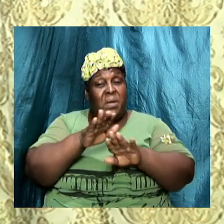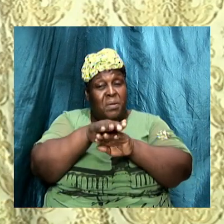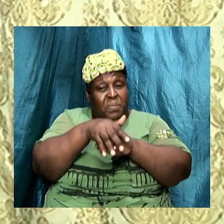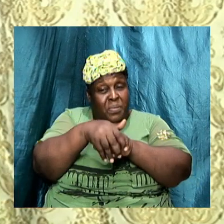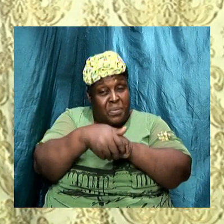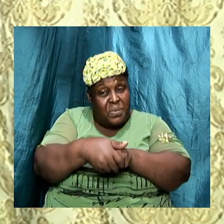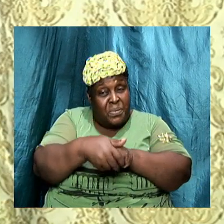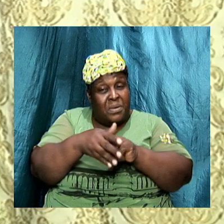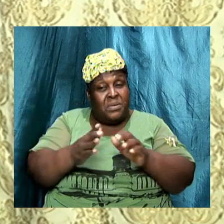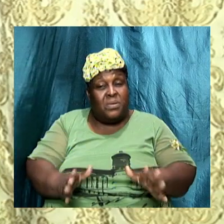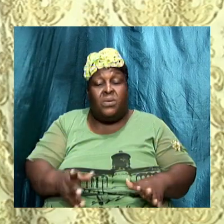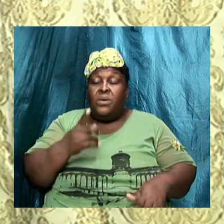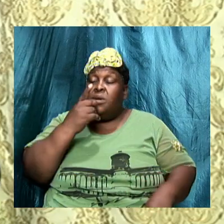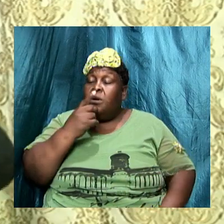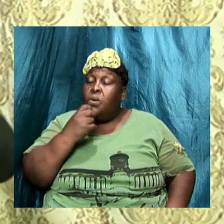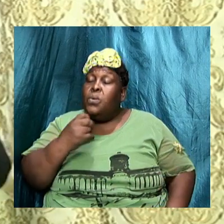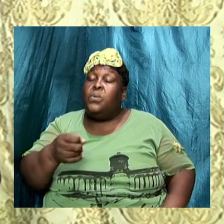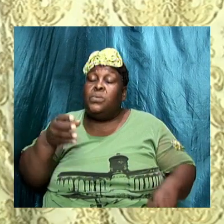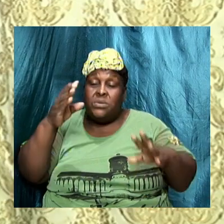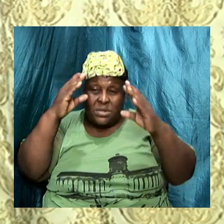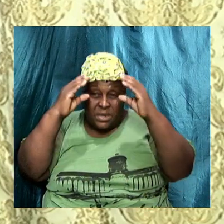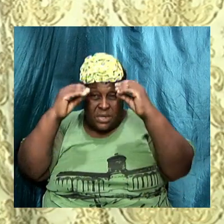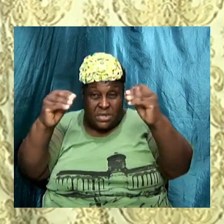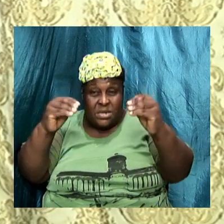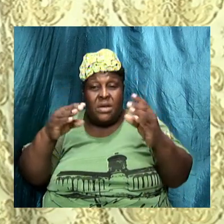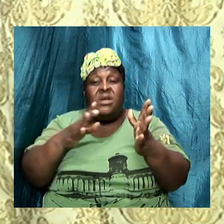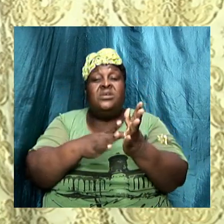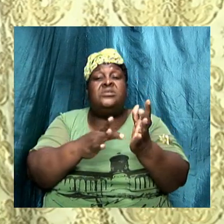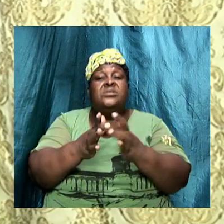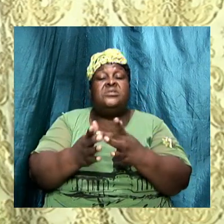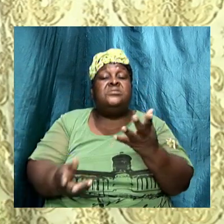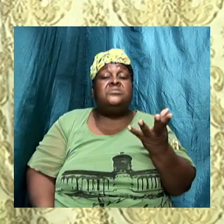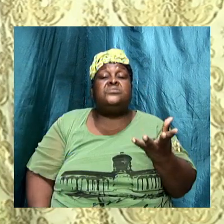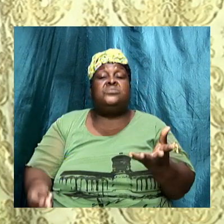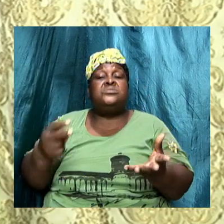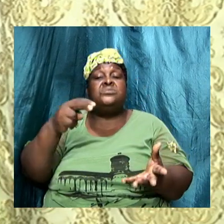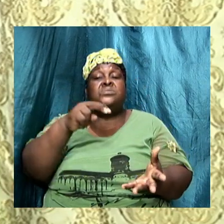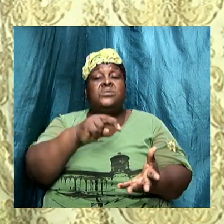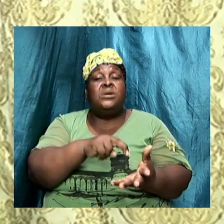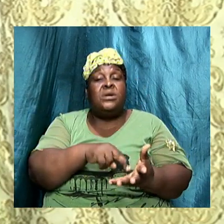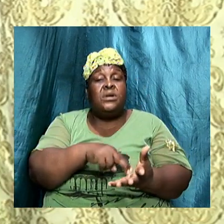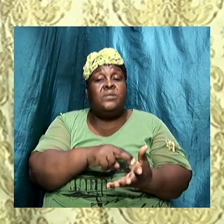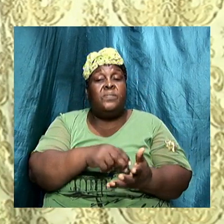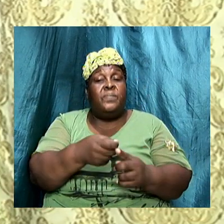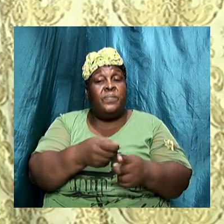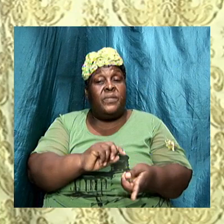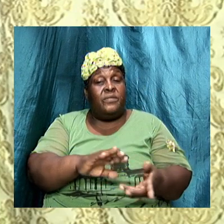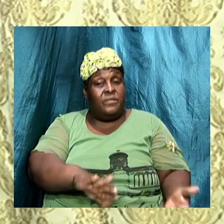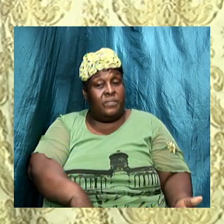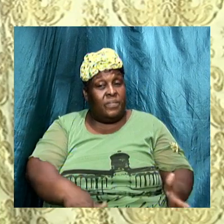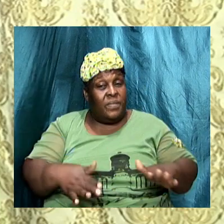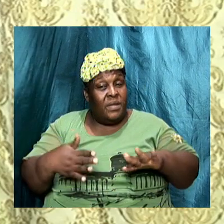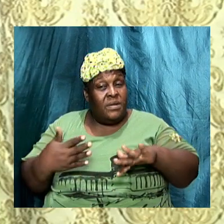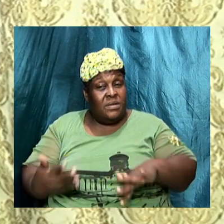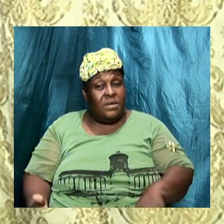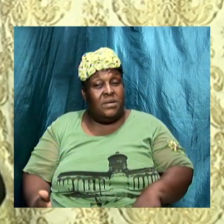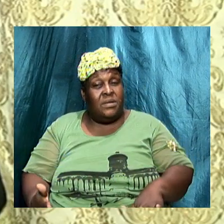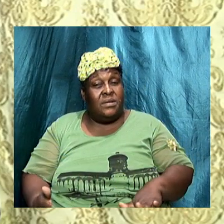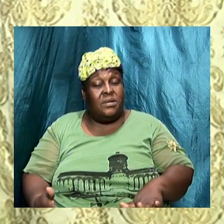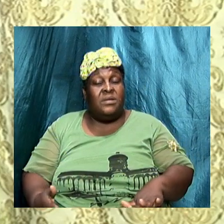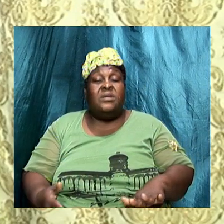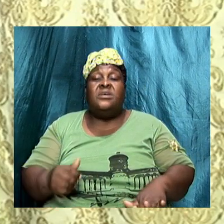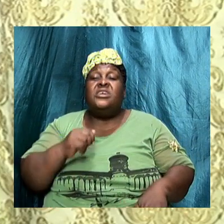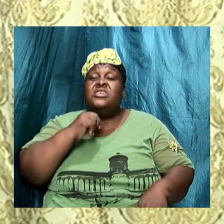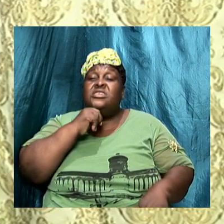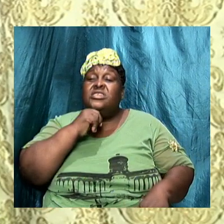teaches that Jesus his resurrection from the dead was